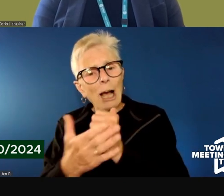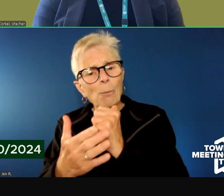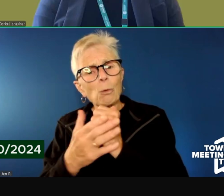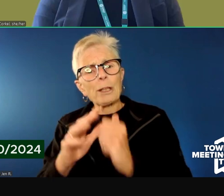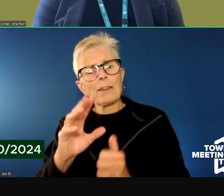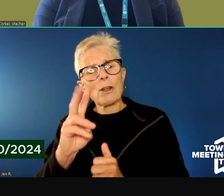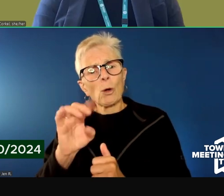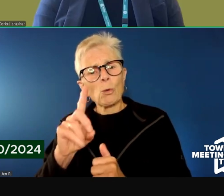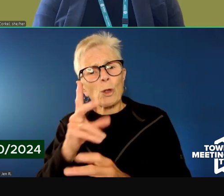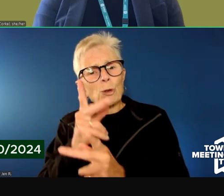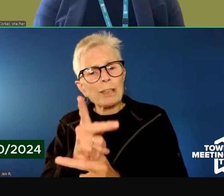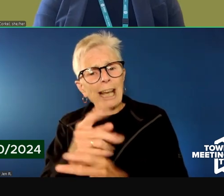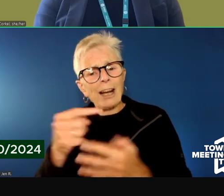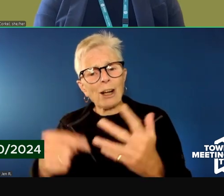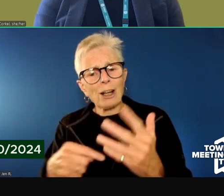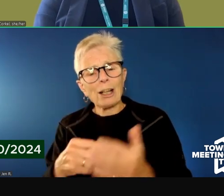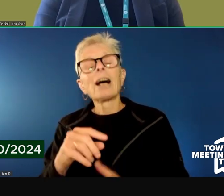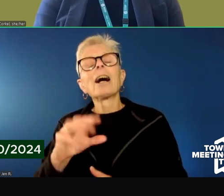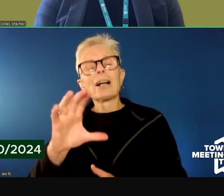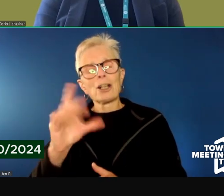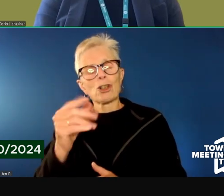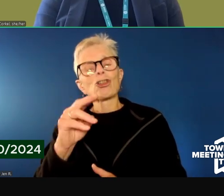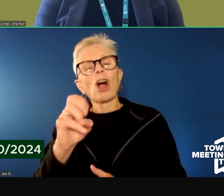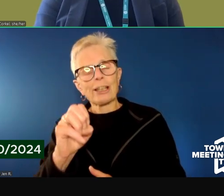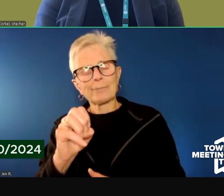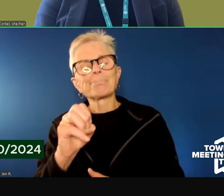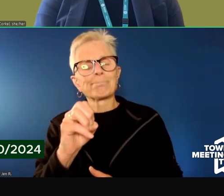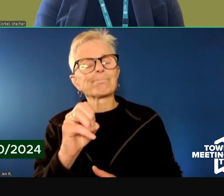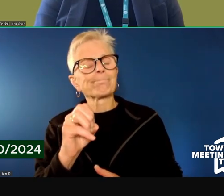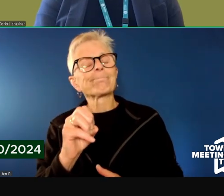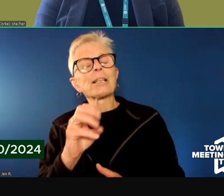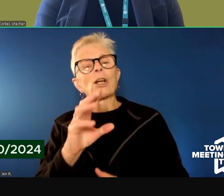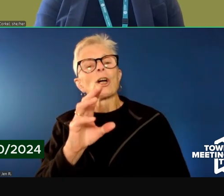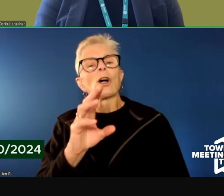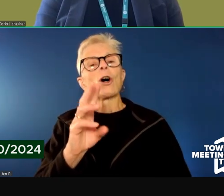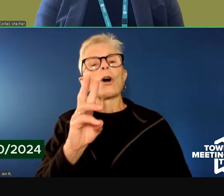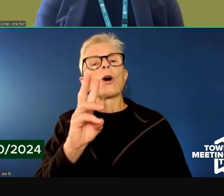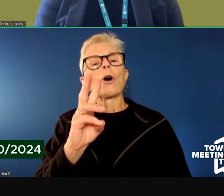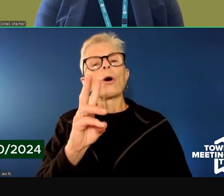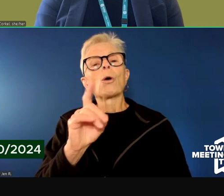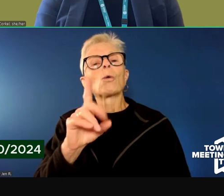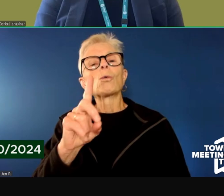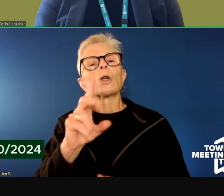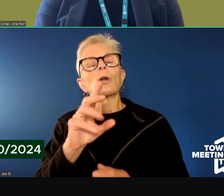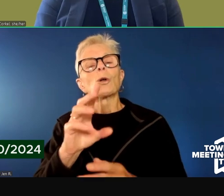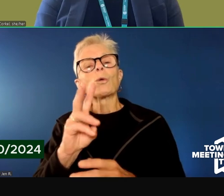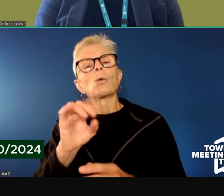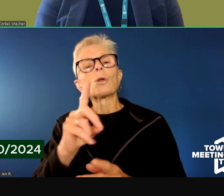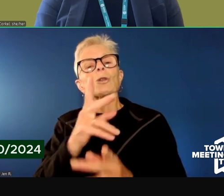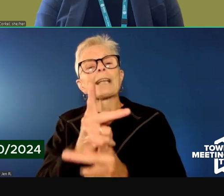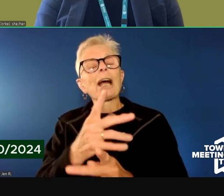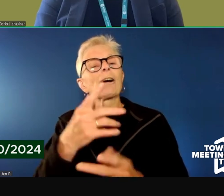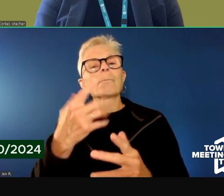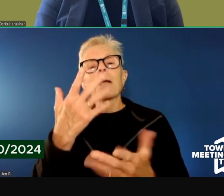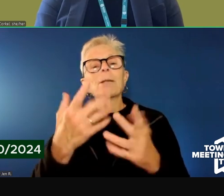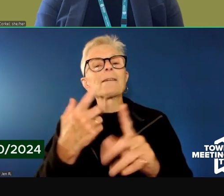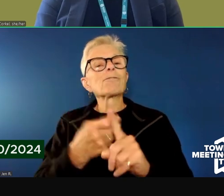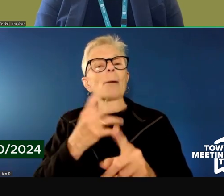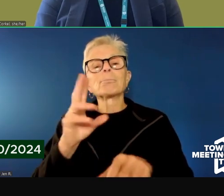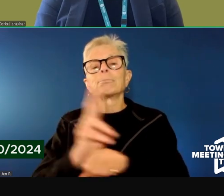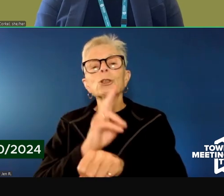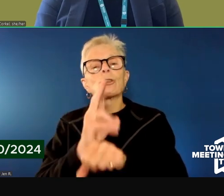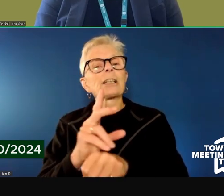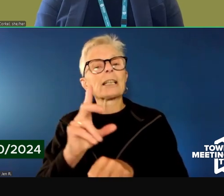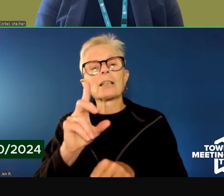So a lot of the wound care needs in our community might be based on substance use or might be based